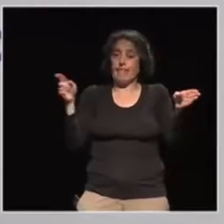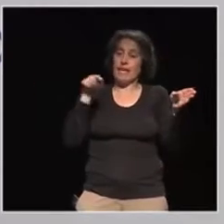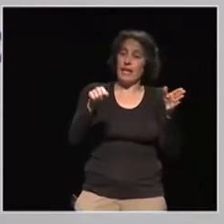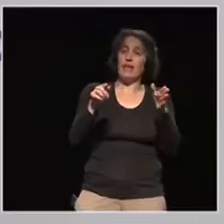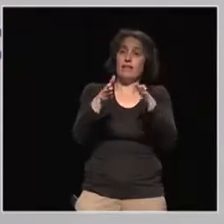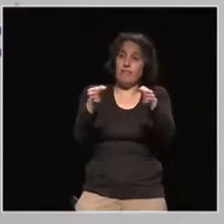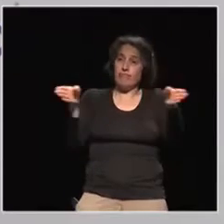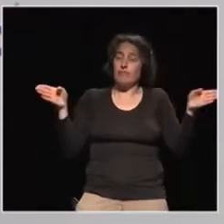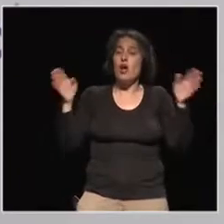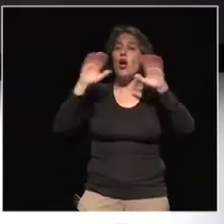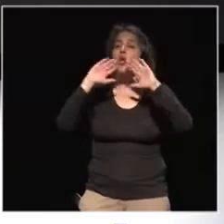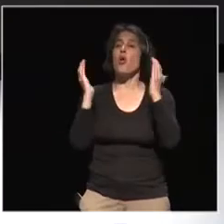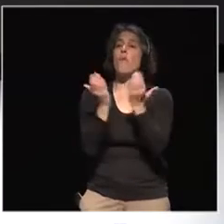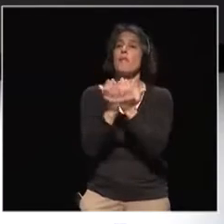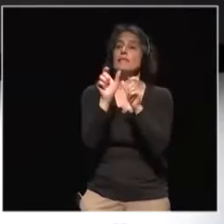Helmut, yes, you have a mic.